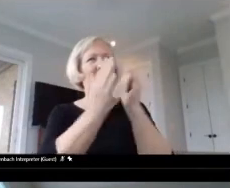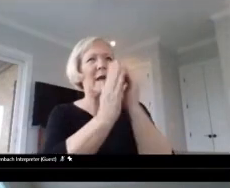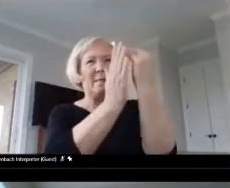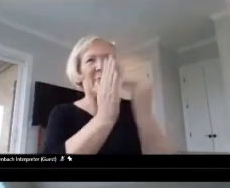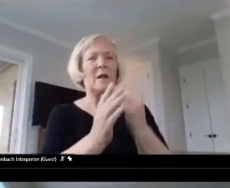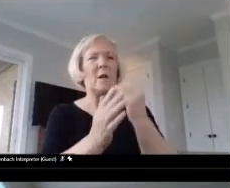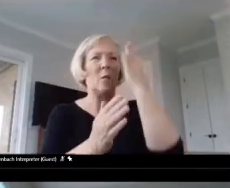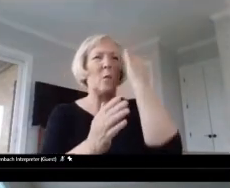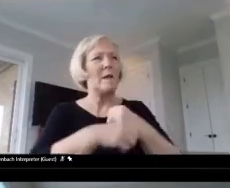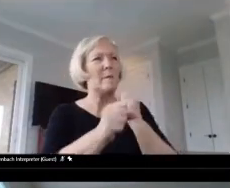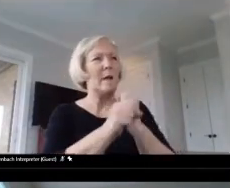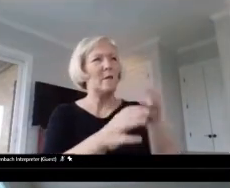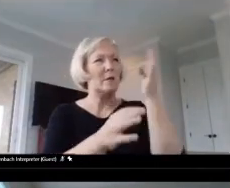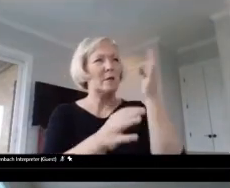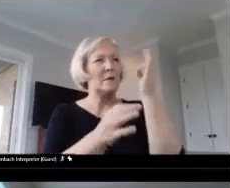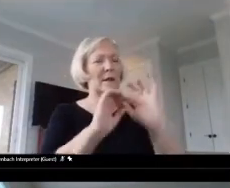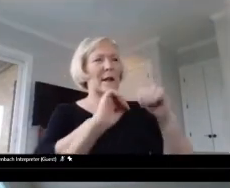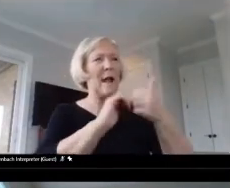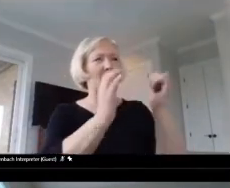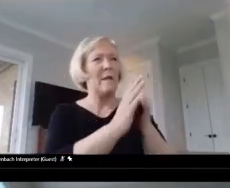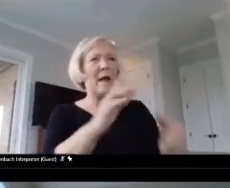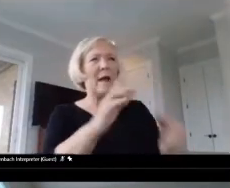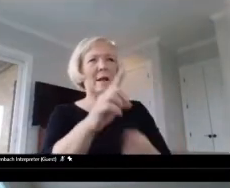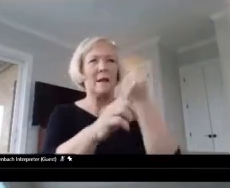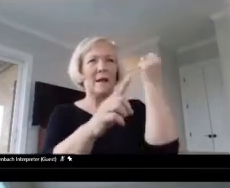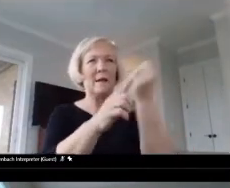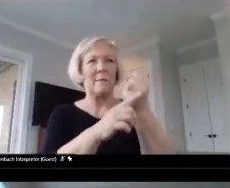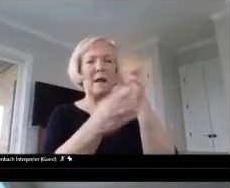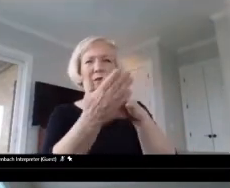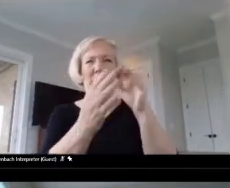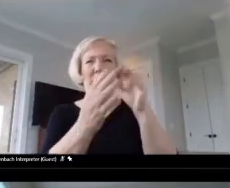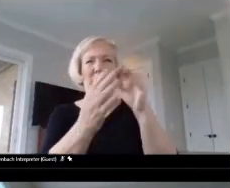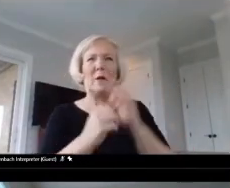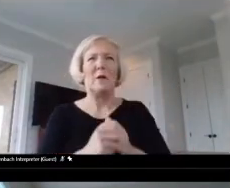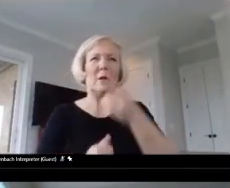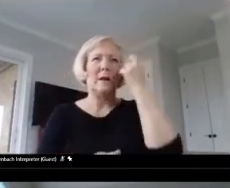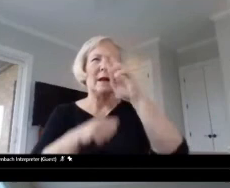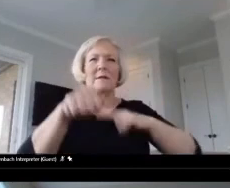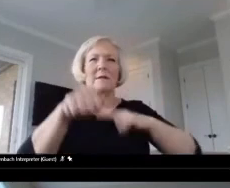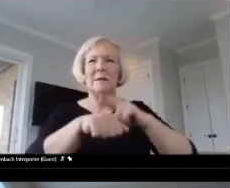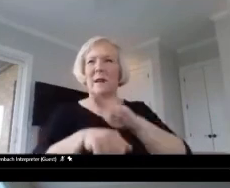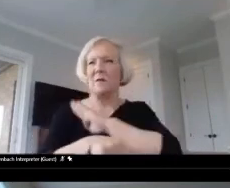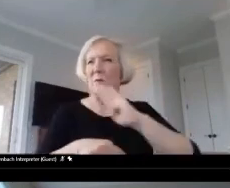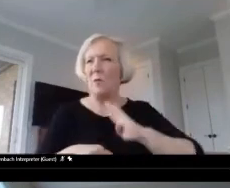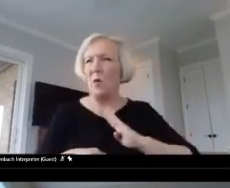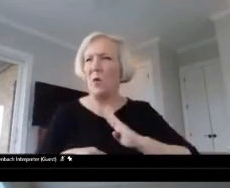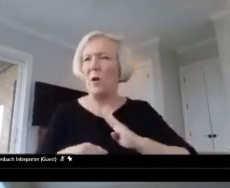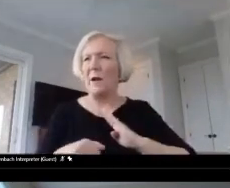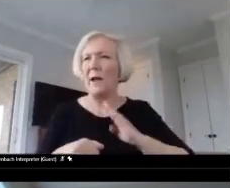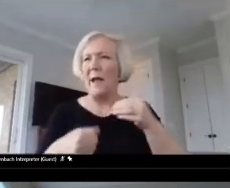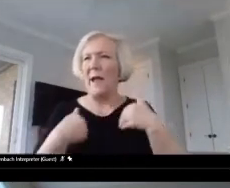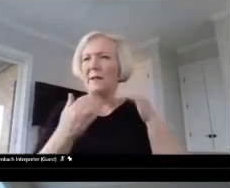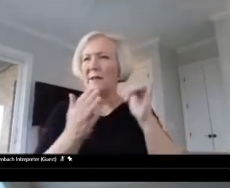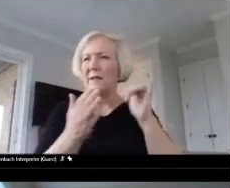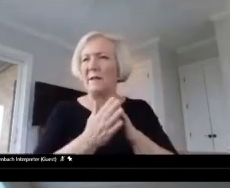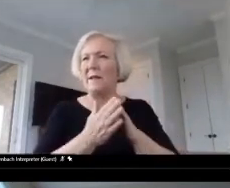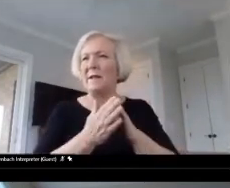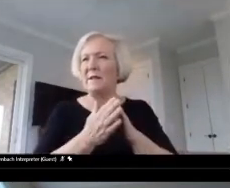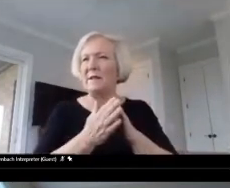decisions and how they impacted students. So because National Board has made this available to subscribers,